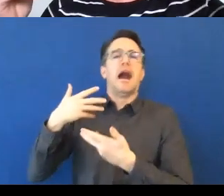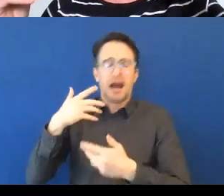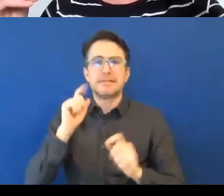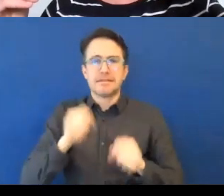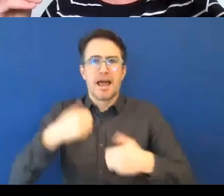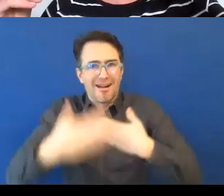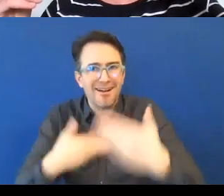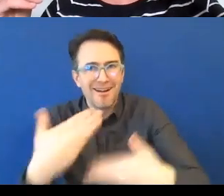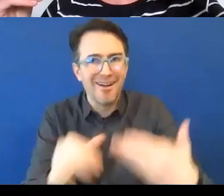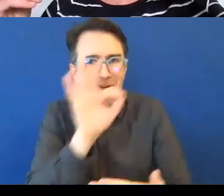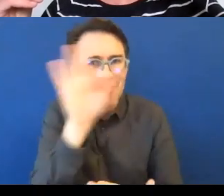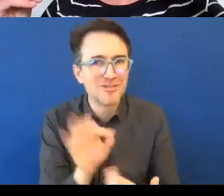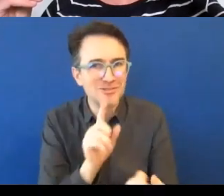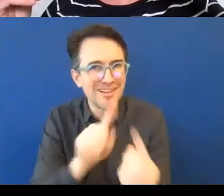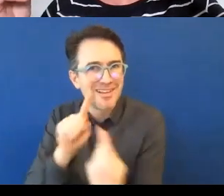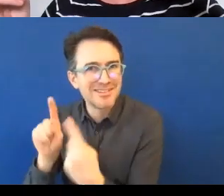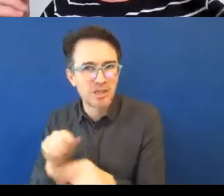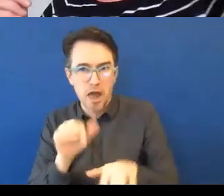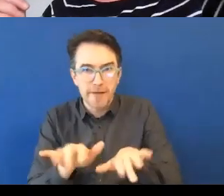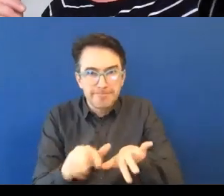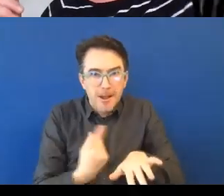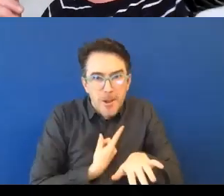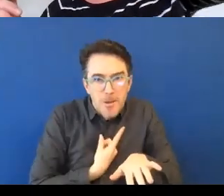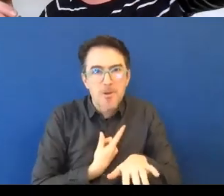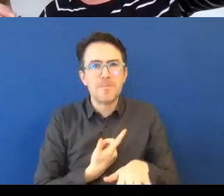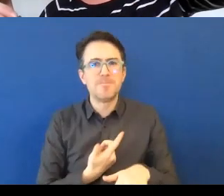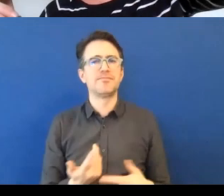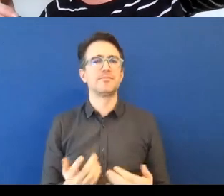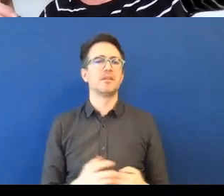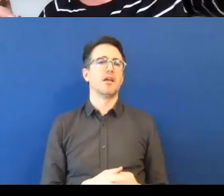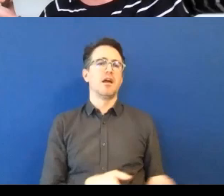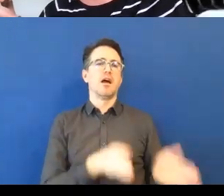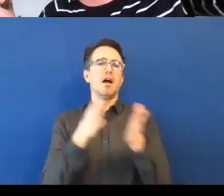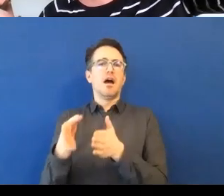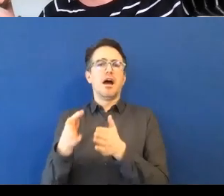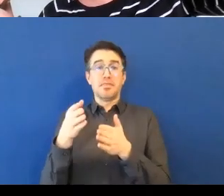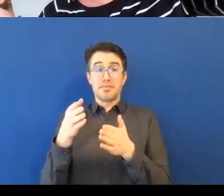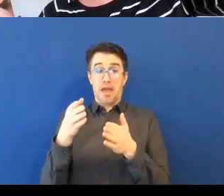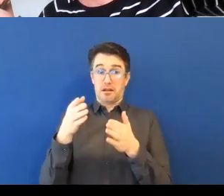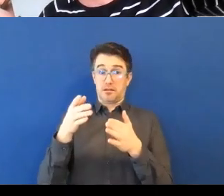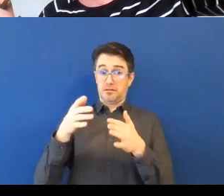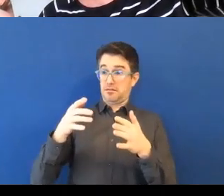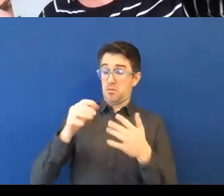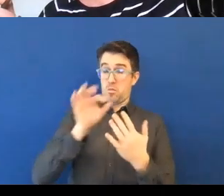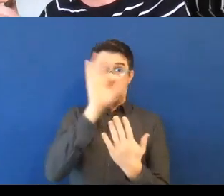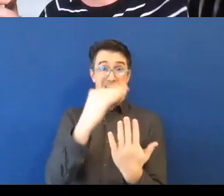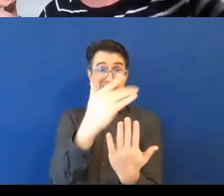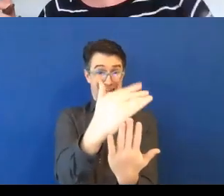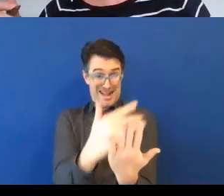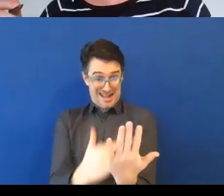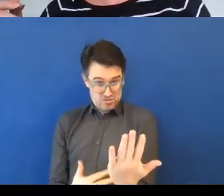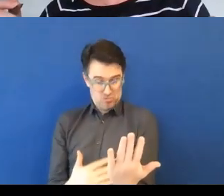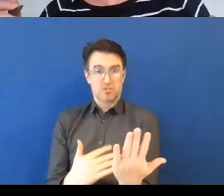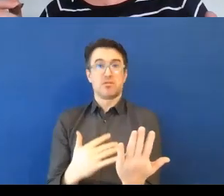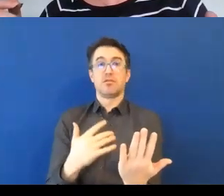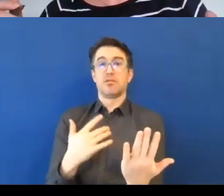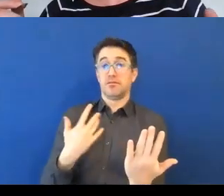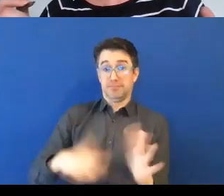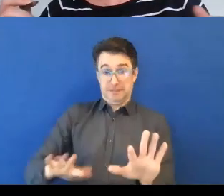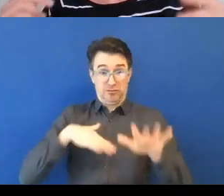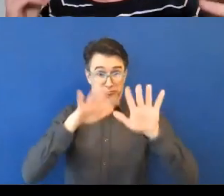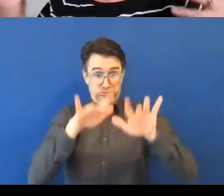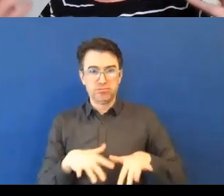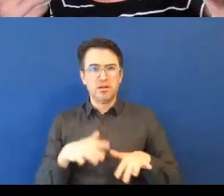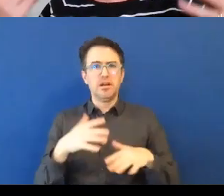but it does get you a bit of specialist advice. And then we only go to a kind of more expensive form of adjustment if all of those things haven't